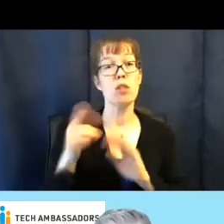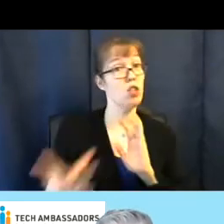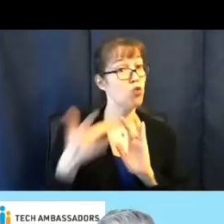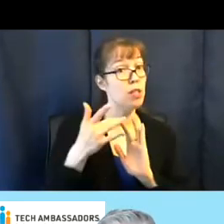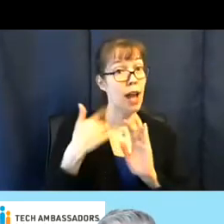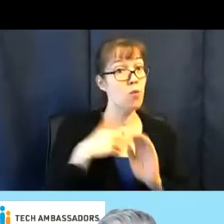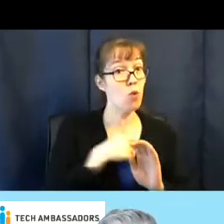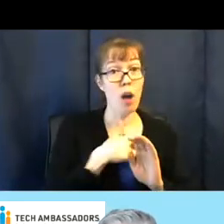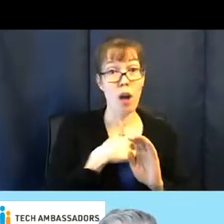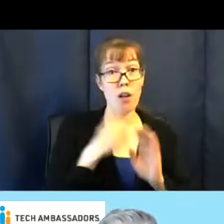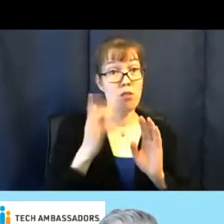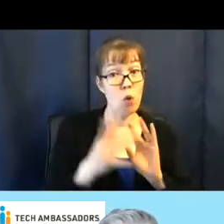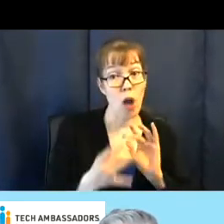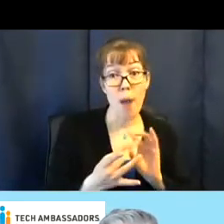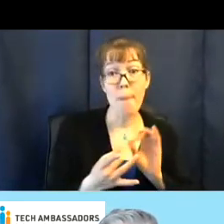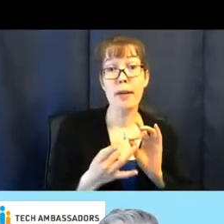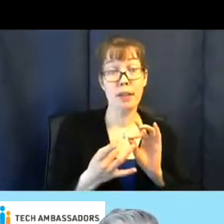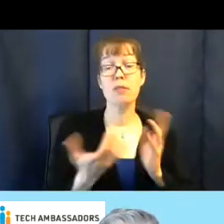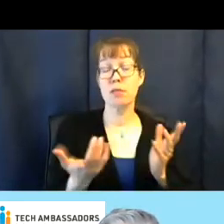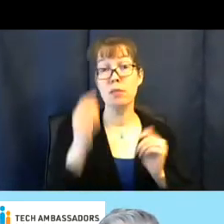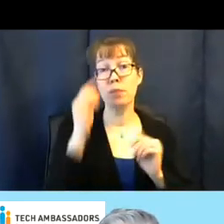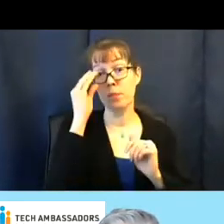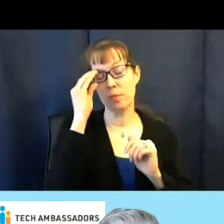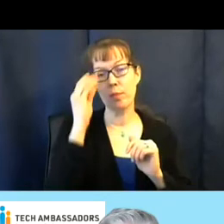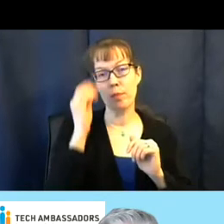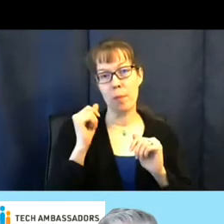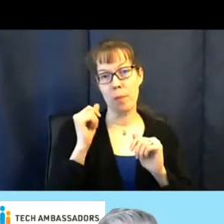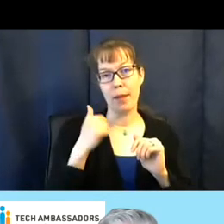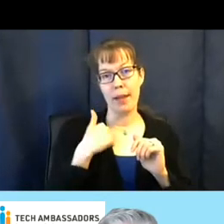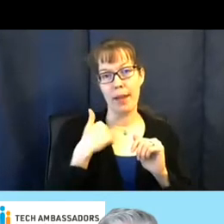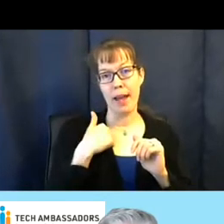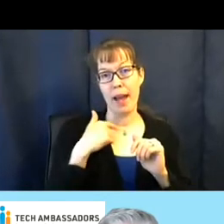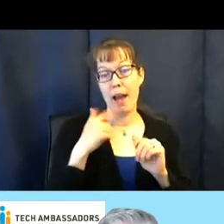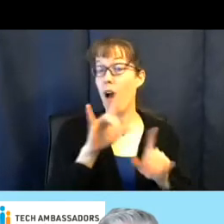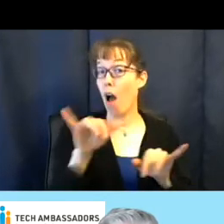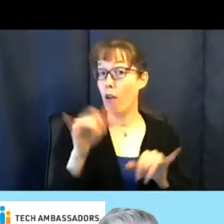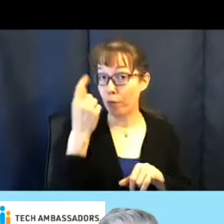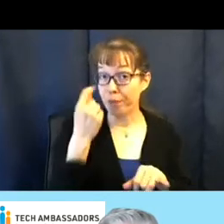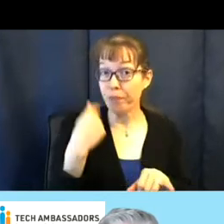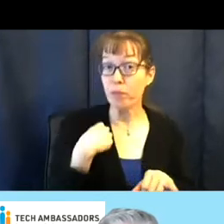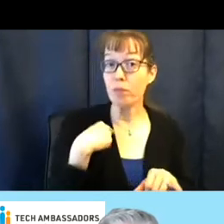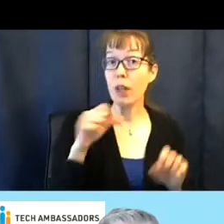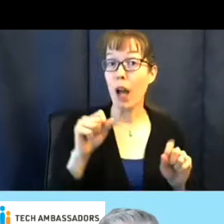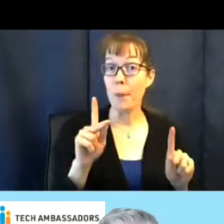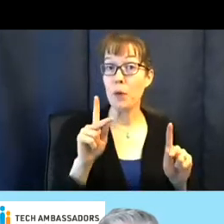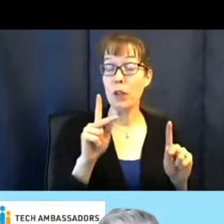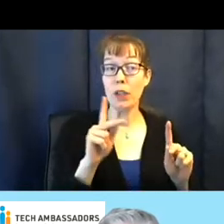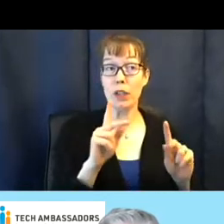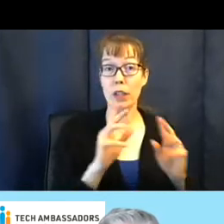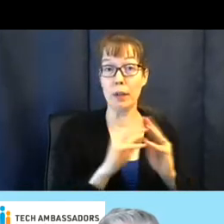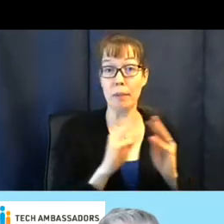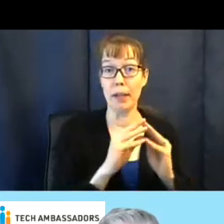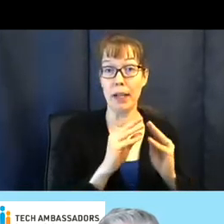with any comments. And also, I, I had a great opportunity meeting a